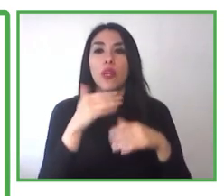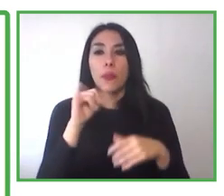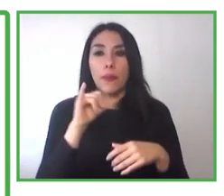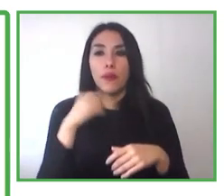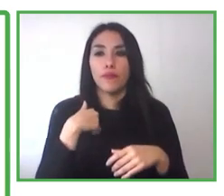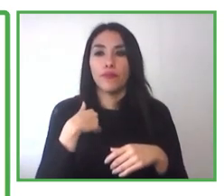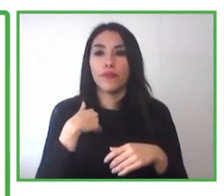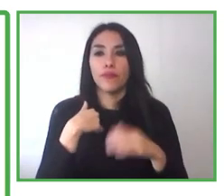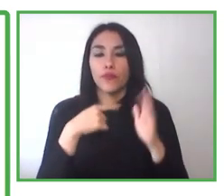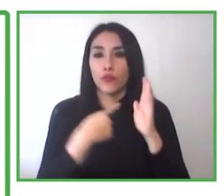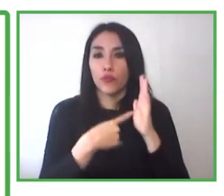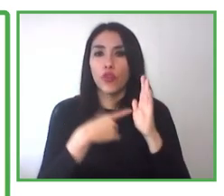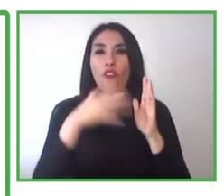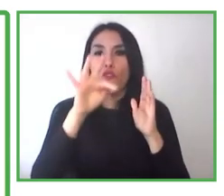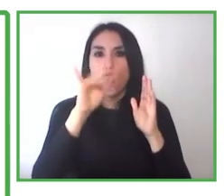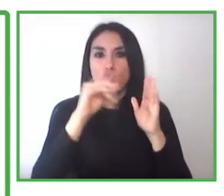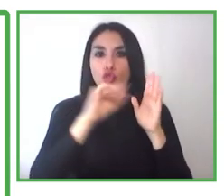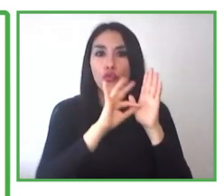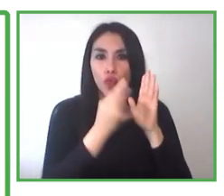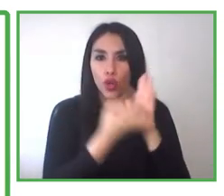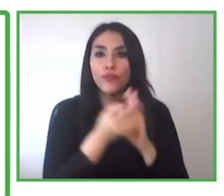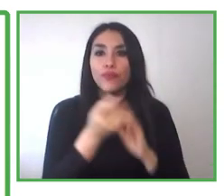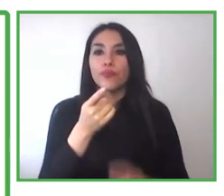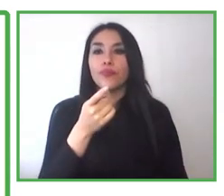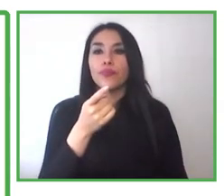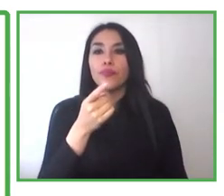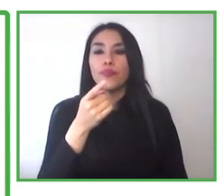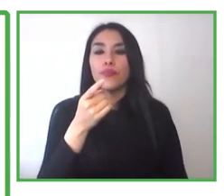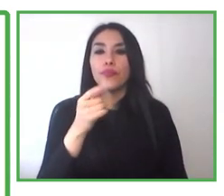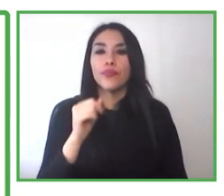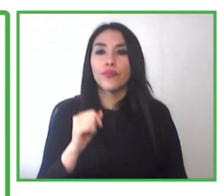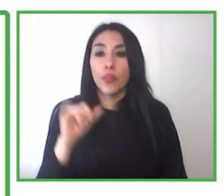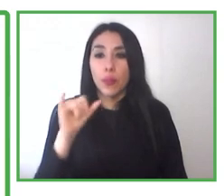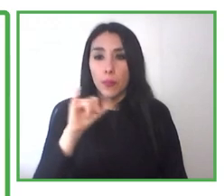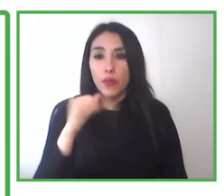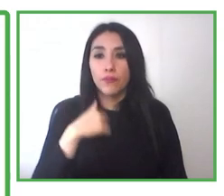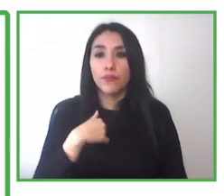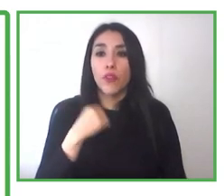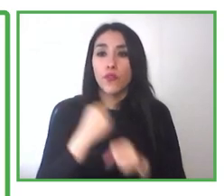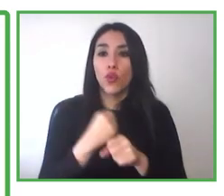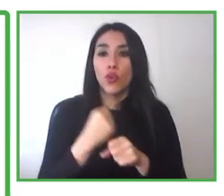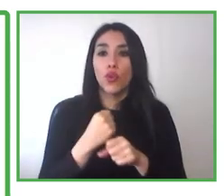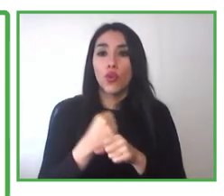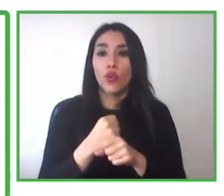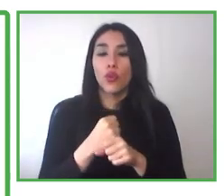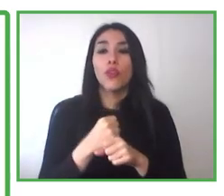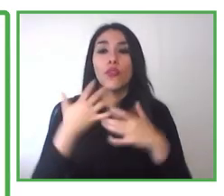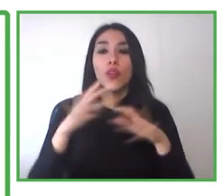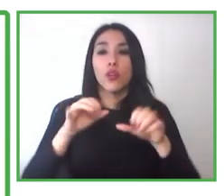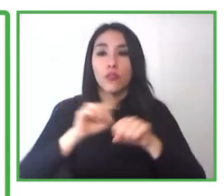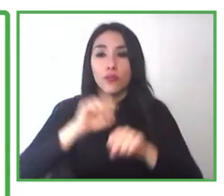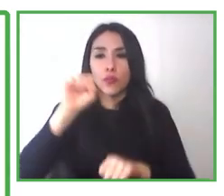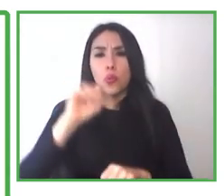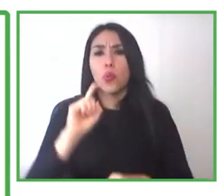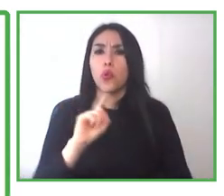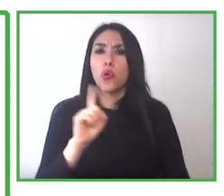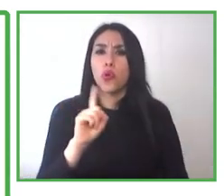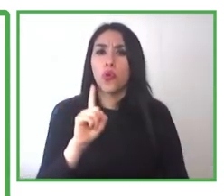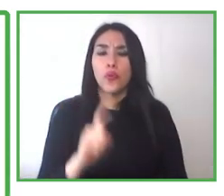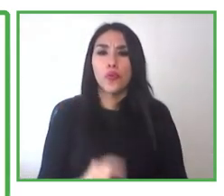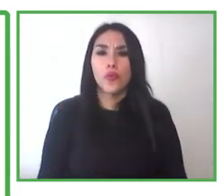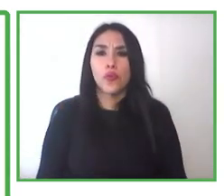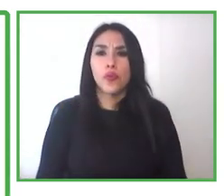have been working also, not only certifying young people, women, adults,